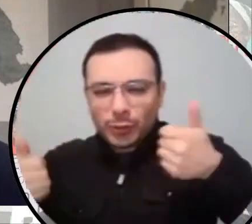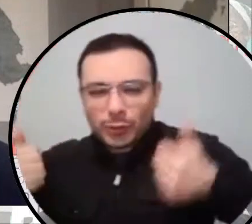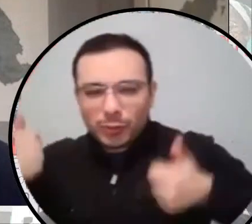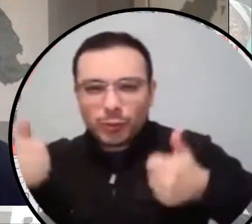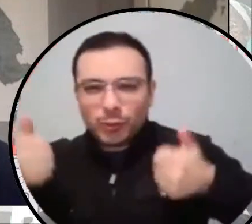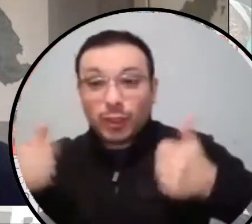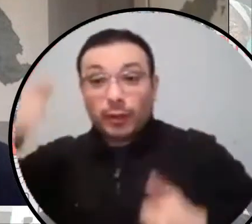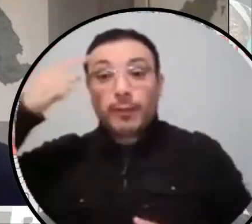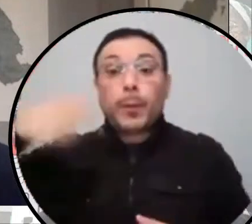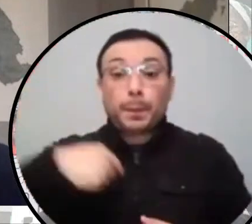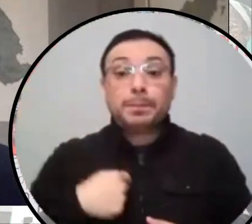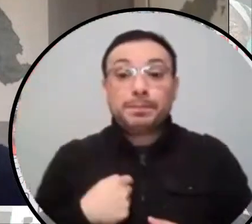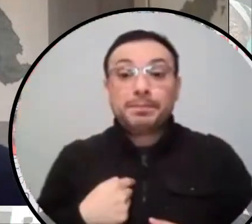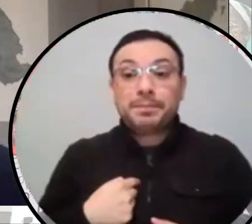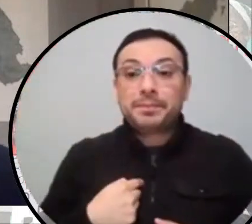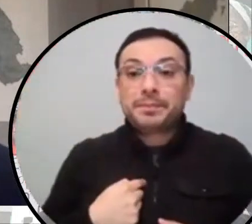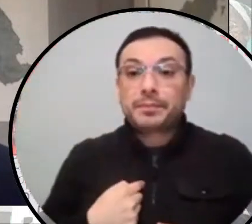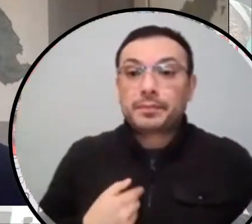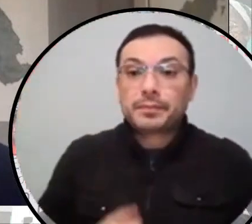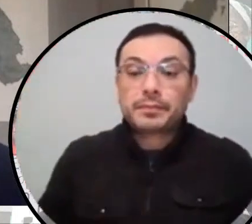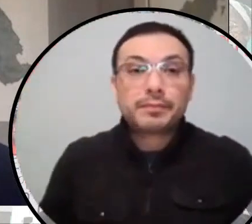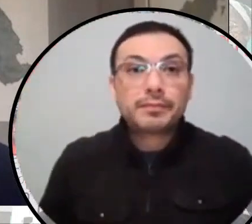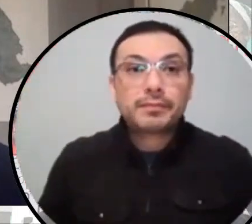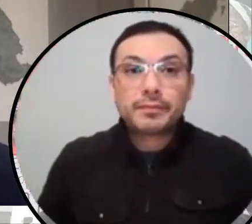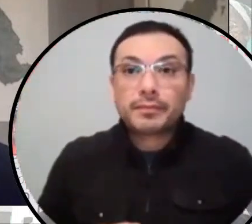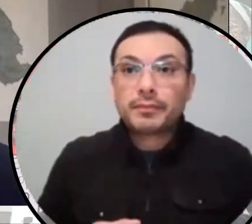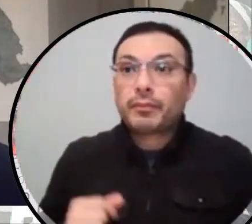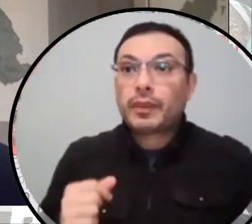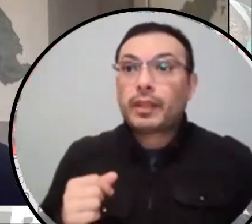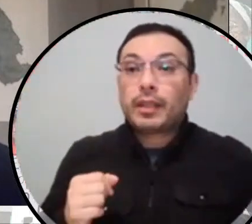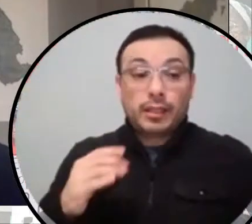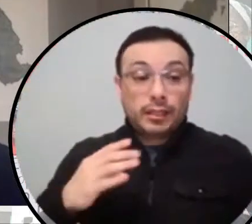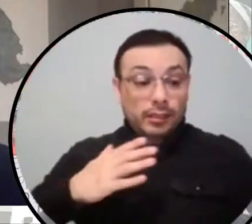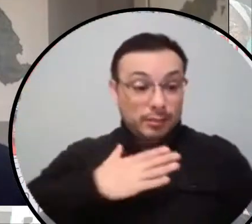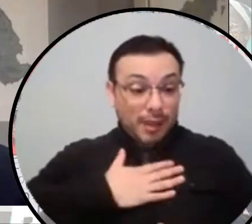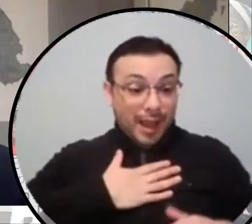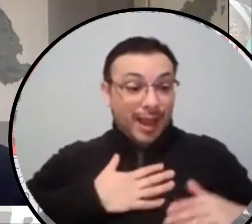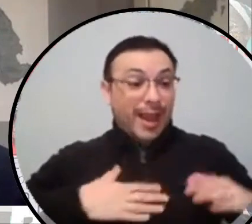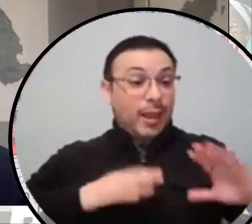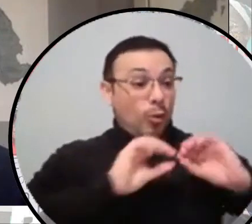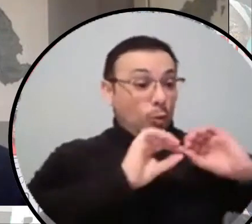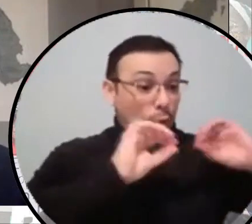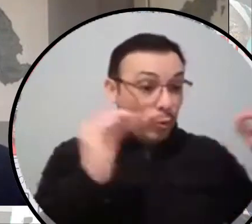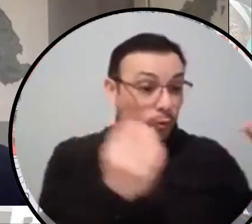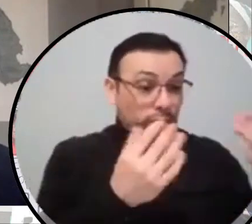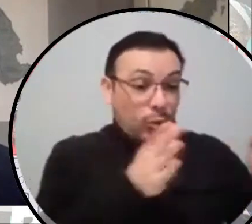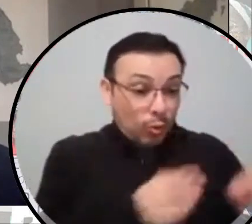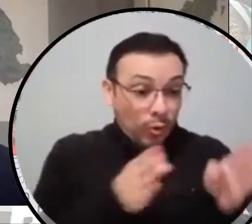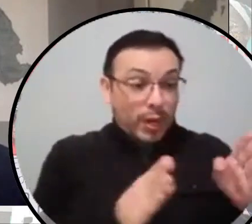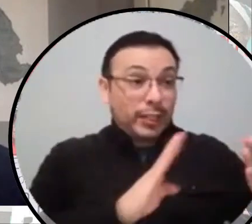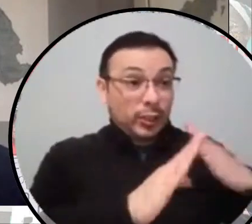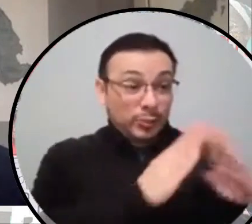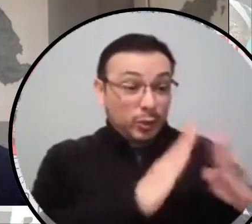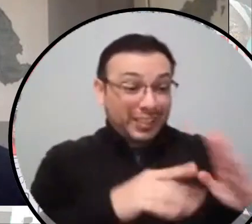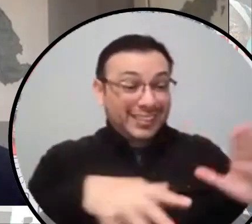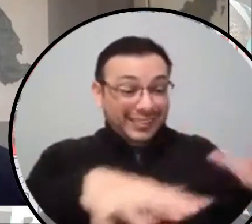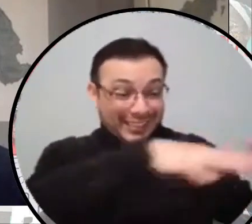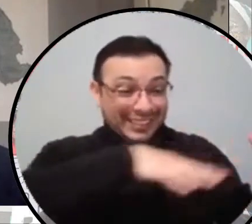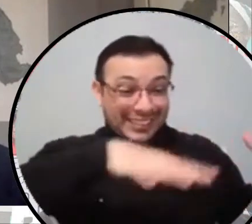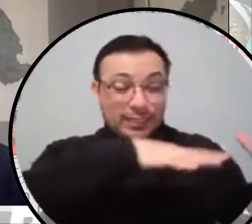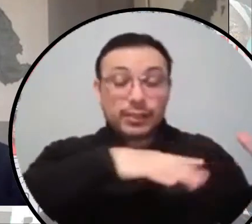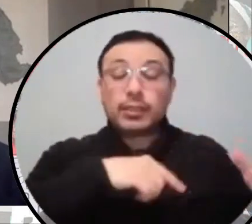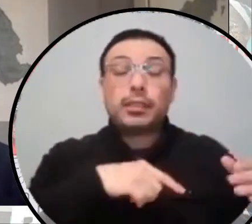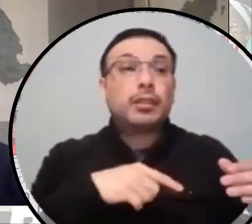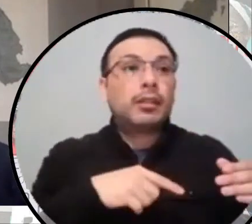best of what a lot of the day to day conversations look like in my local organizing communities. And I really appreciate Don, that you talked about this hyper local